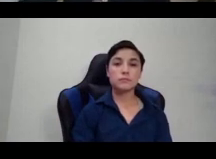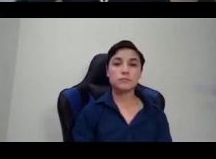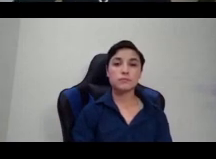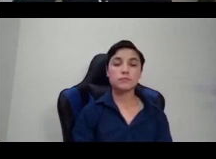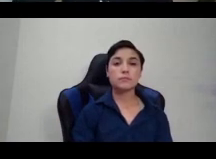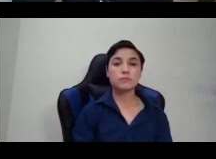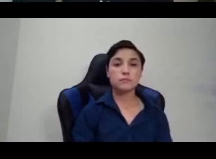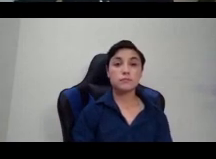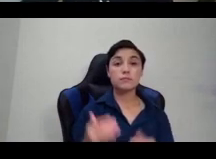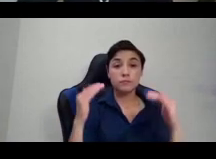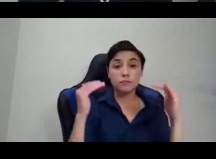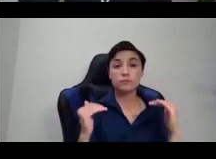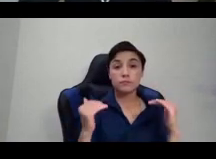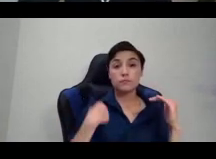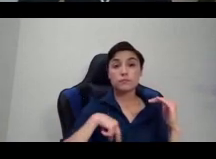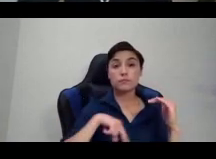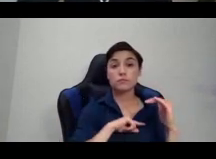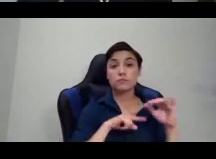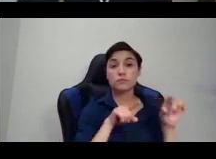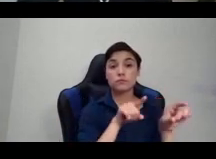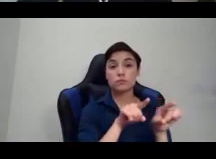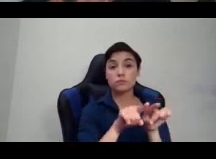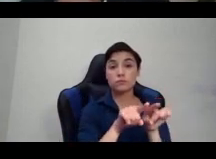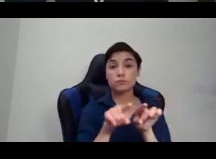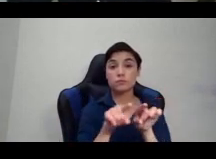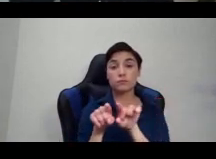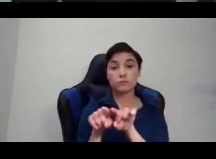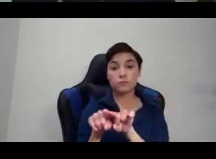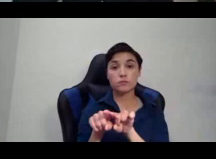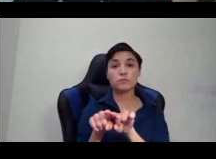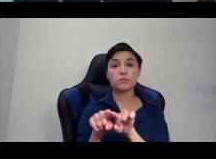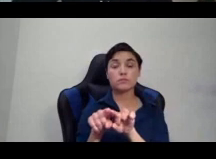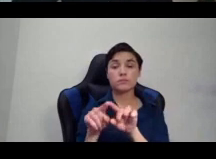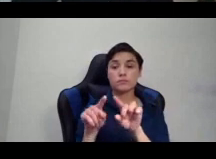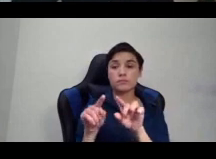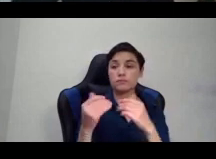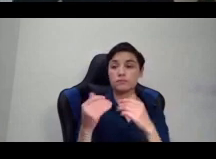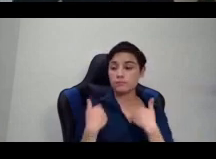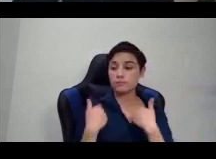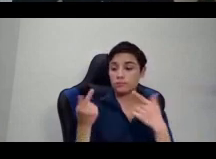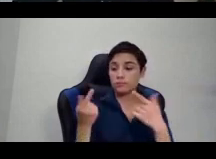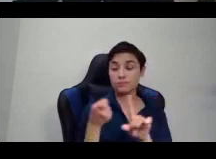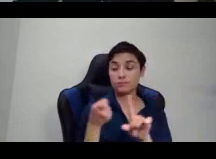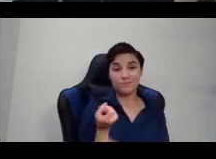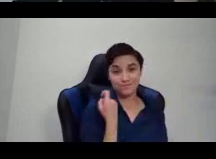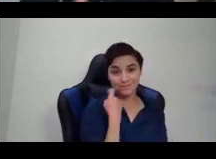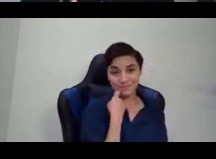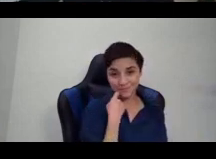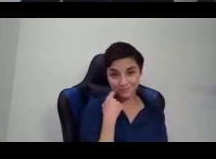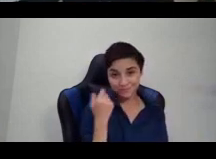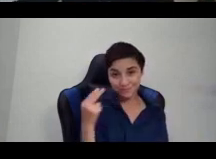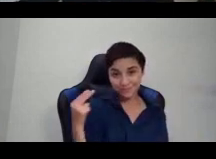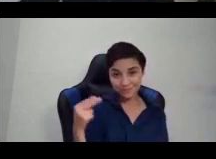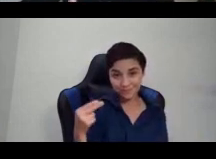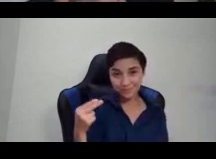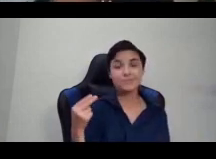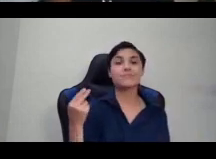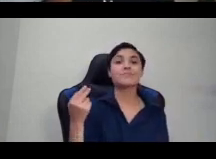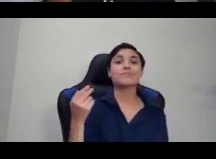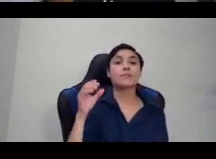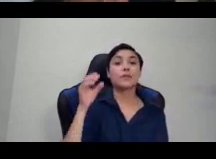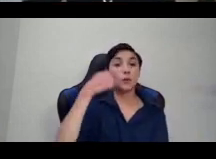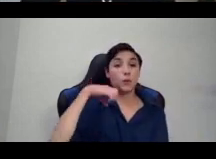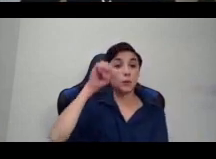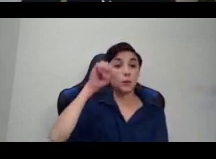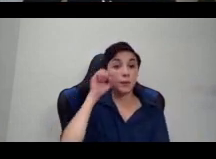And then we also have from very recent history as well, Europeans traveling around